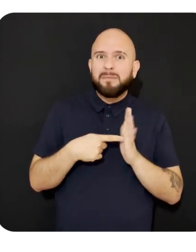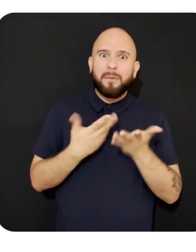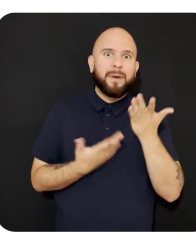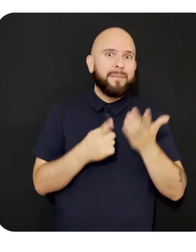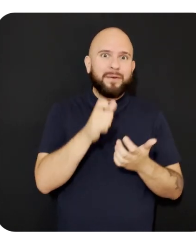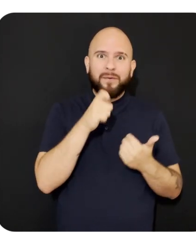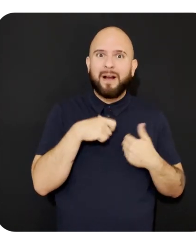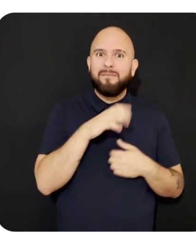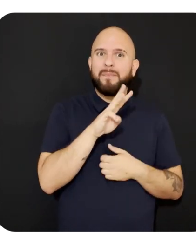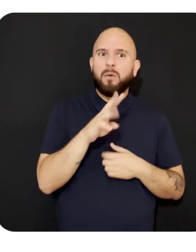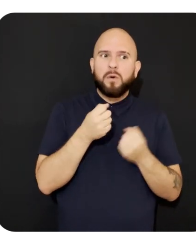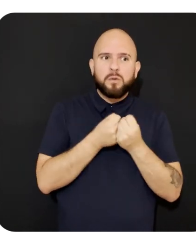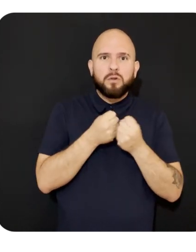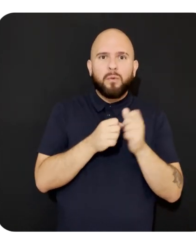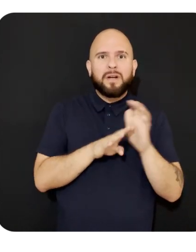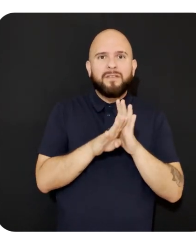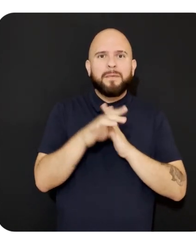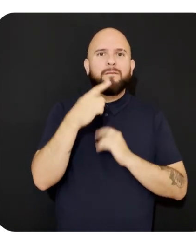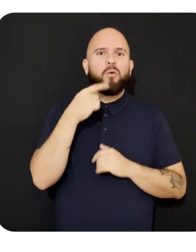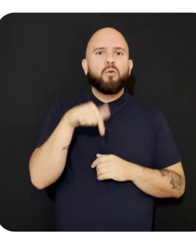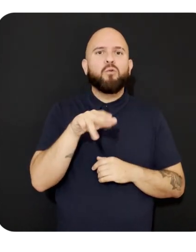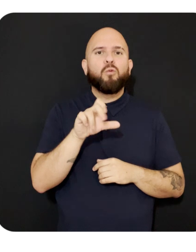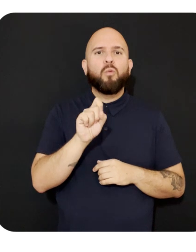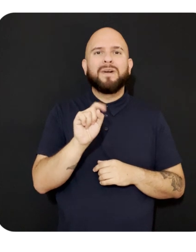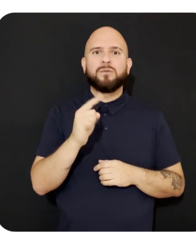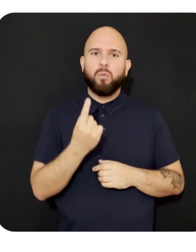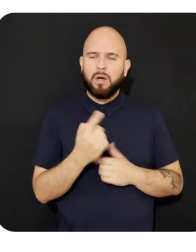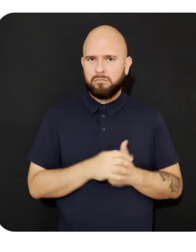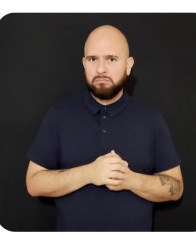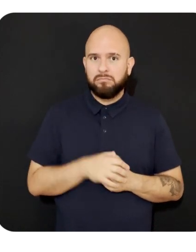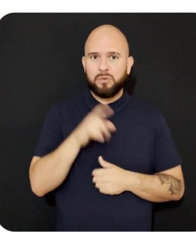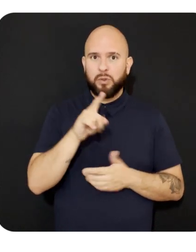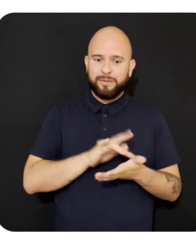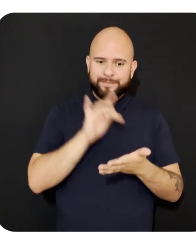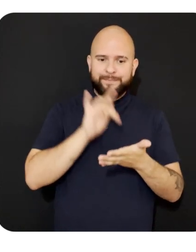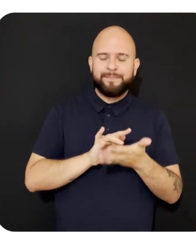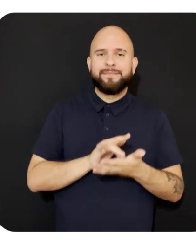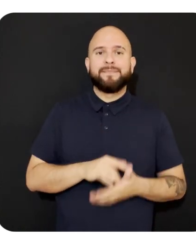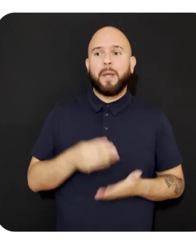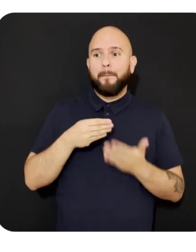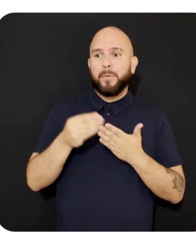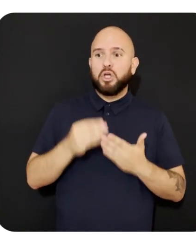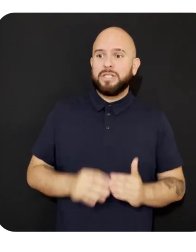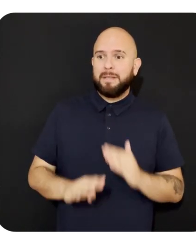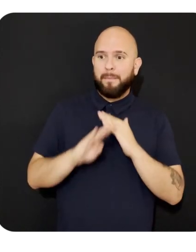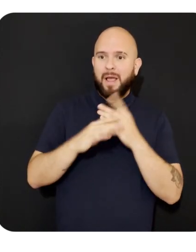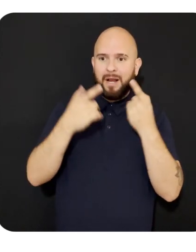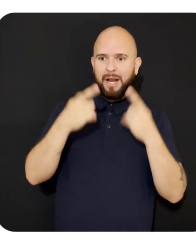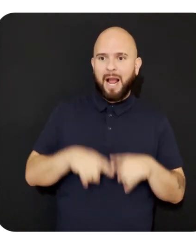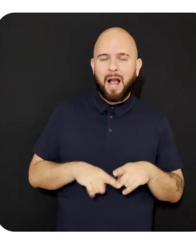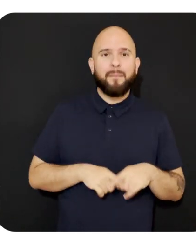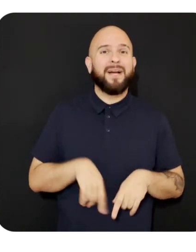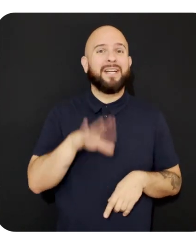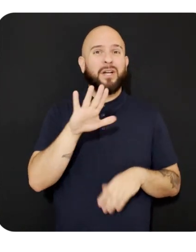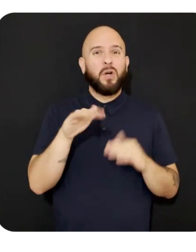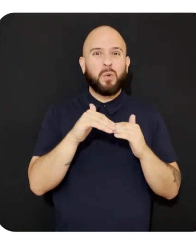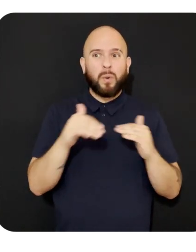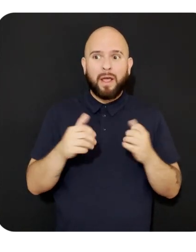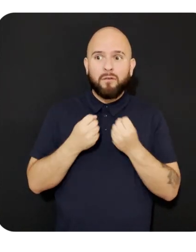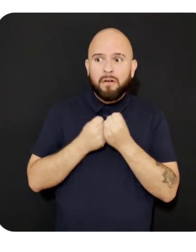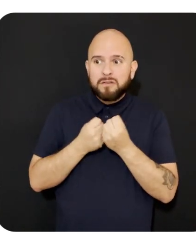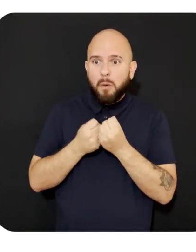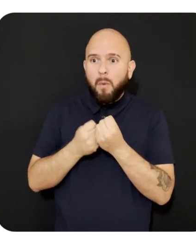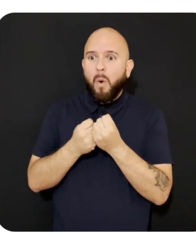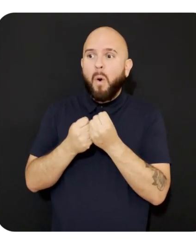to support development on Quest 1. By enabling device purchase blocking, you can reduce your level of ongoing support,